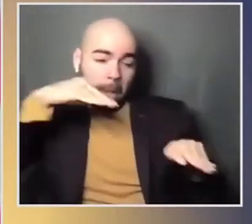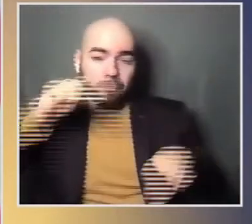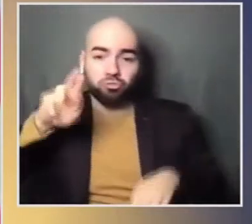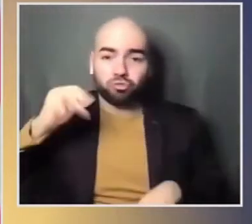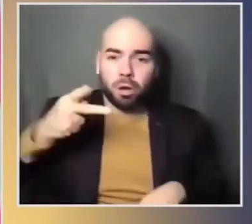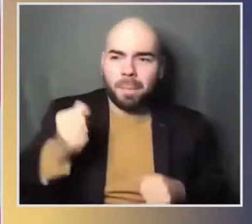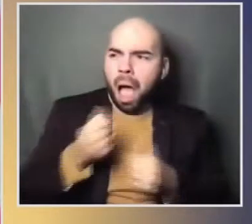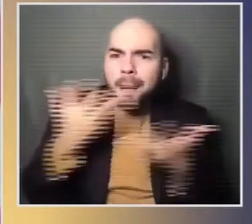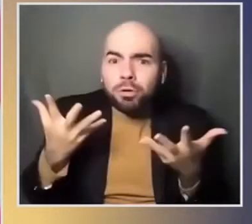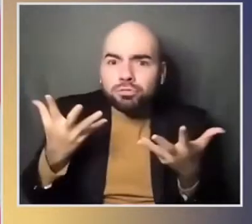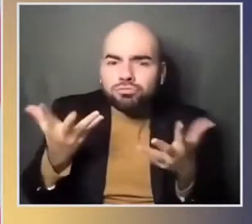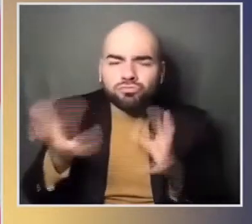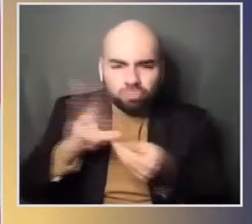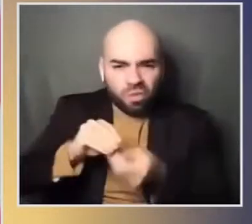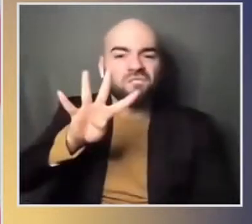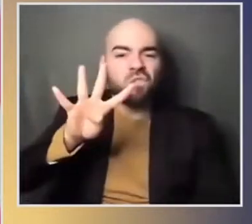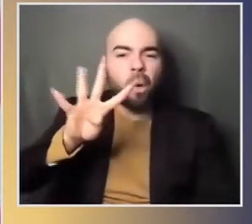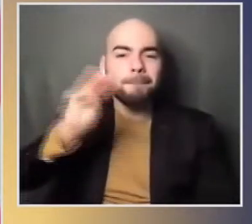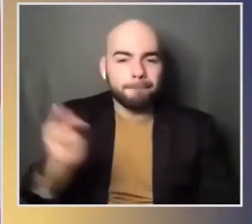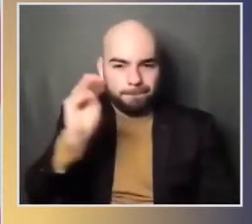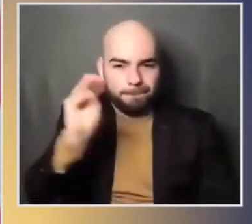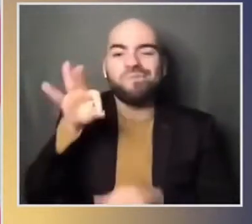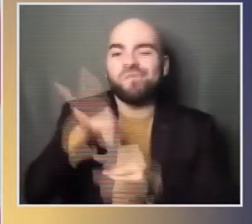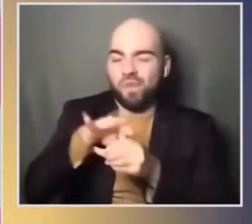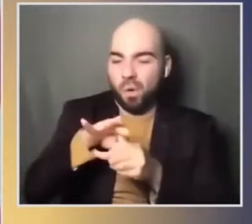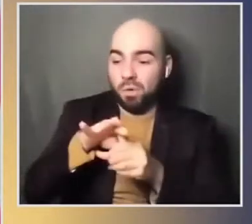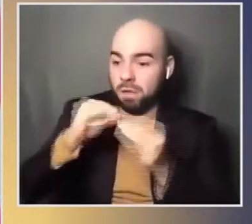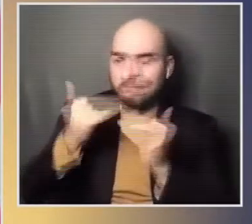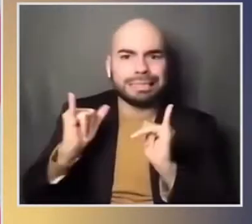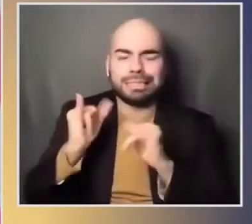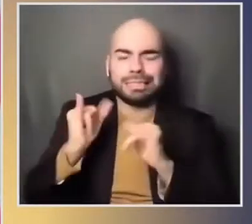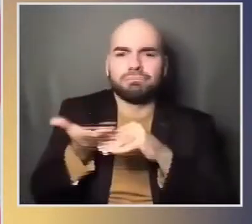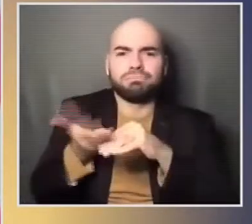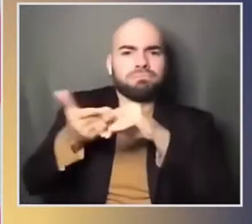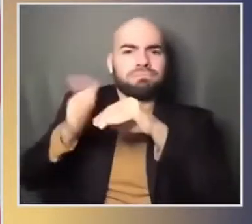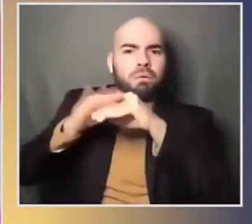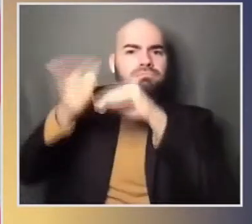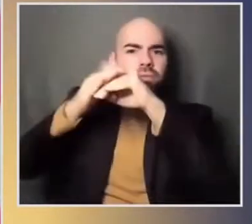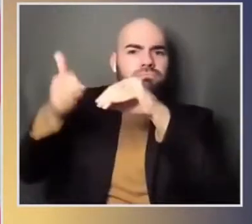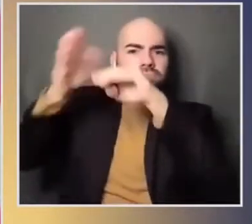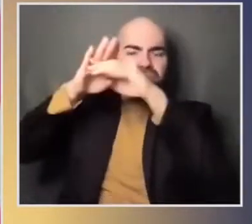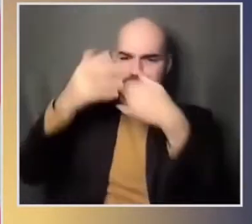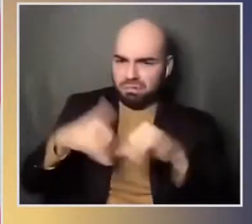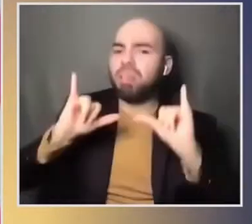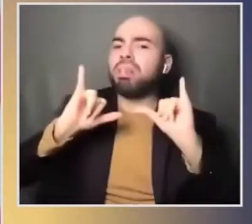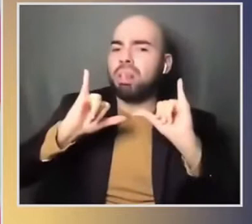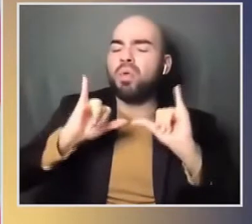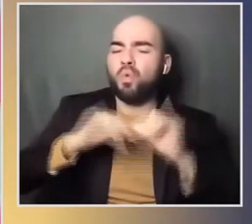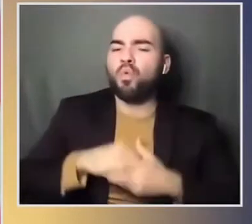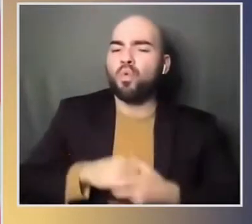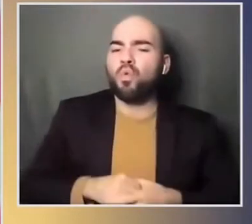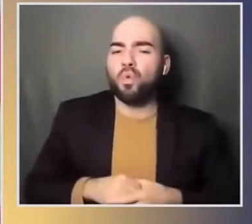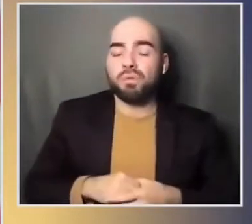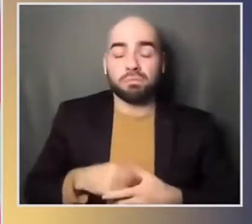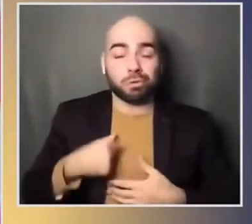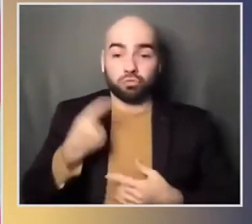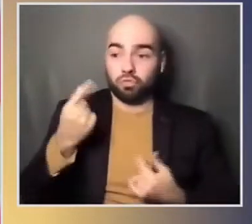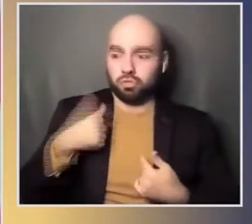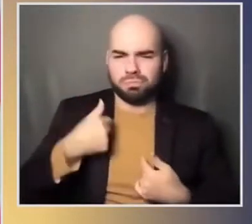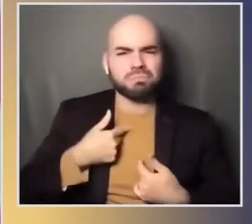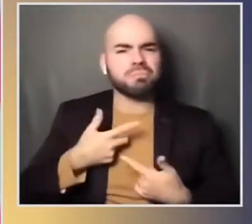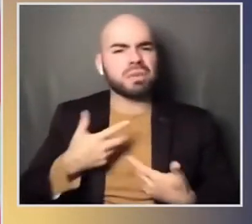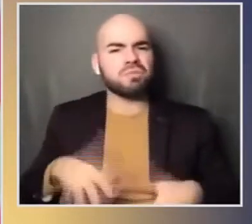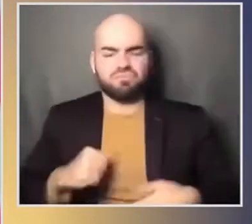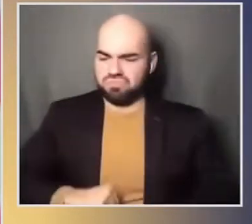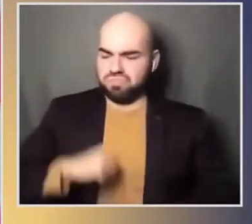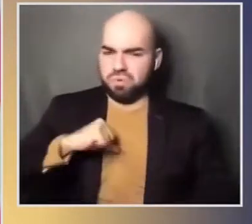so when joe biden recently named russia as the biggest threat to america they heard that loud and clear in